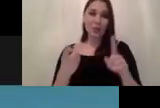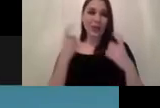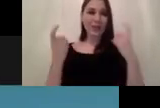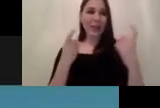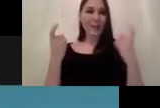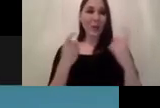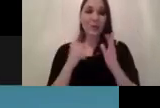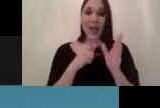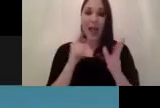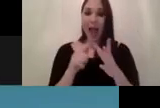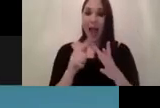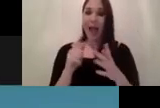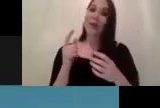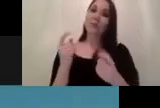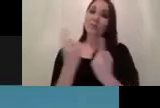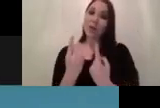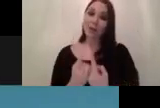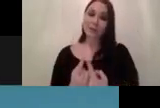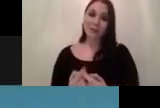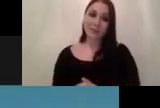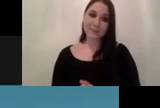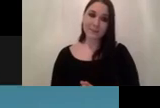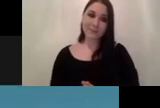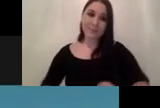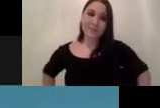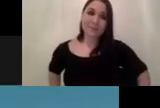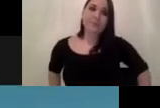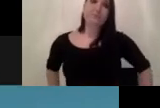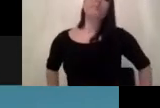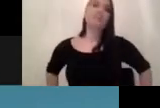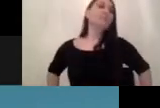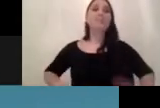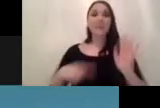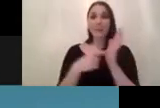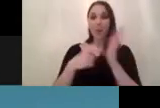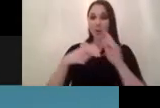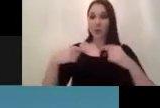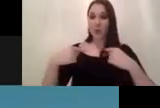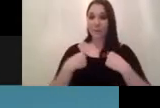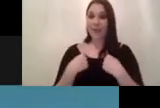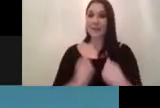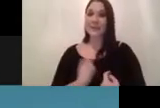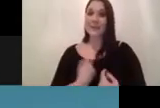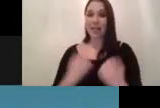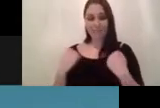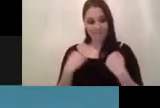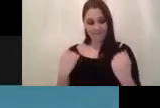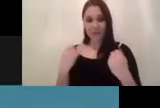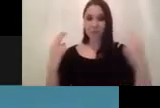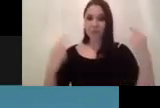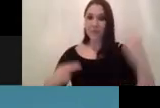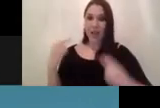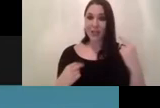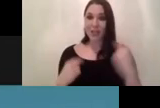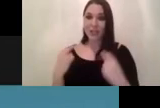what's important to me is that you first do some self-reflection and that you think about the status of